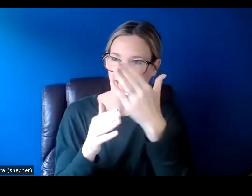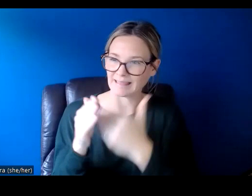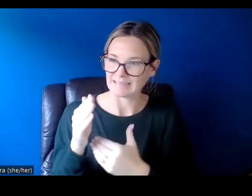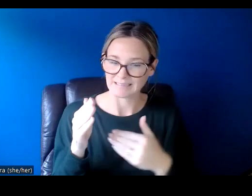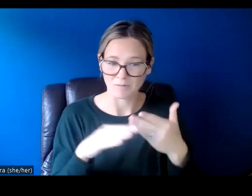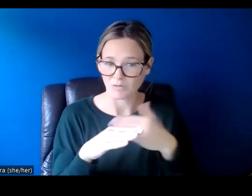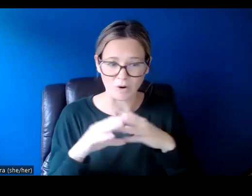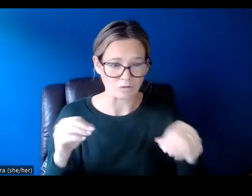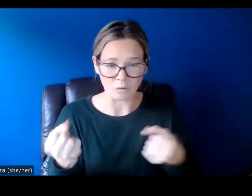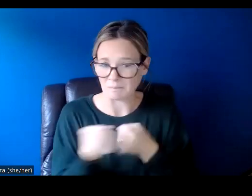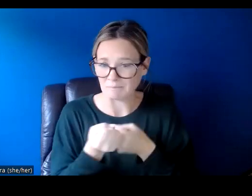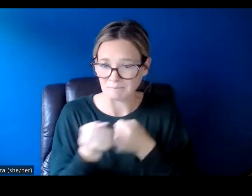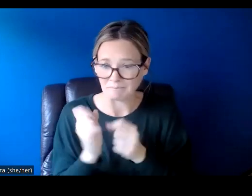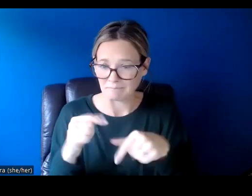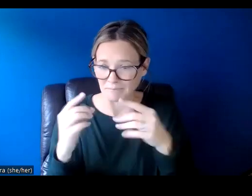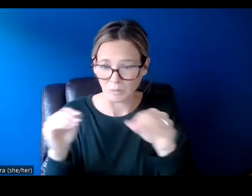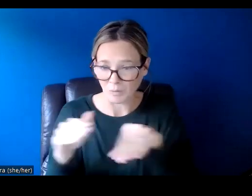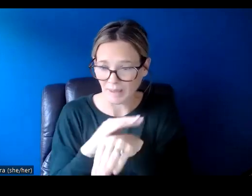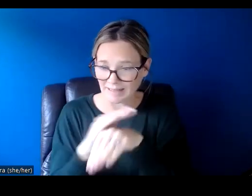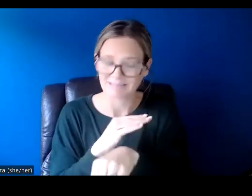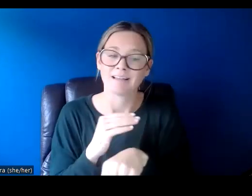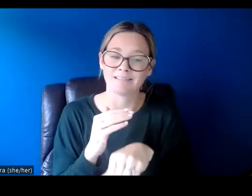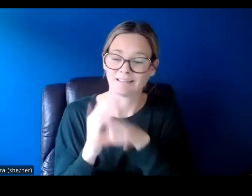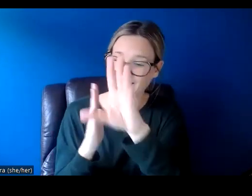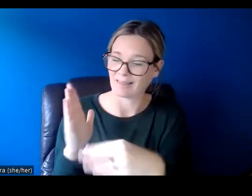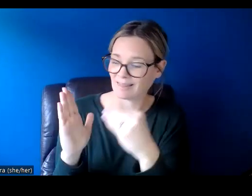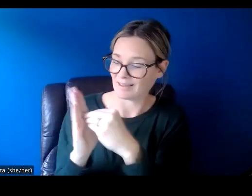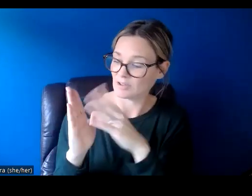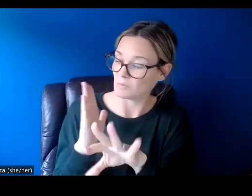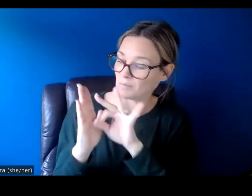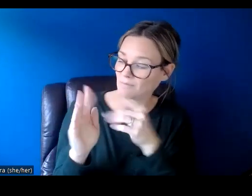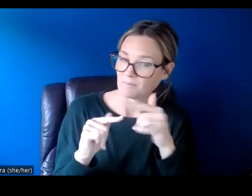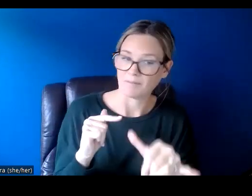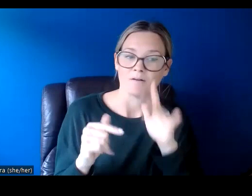neighborhoods needing more access to public art granting or public art programming.